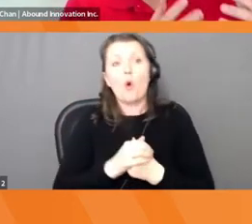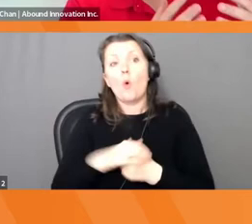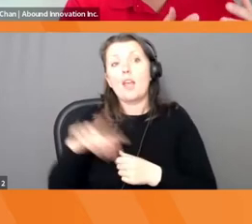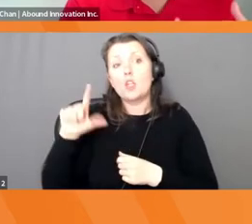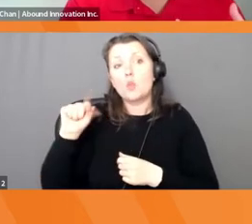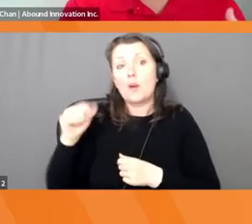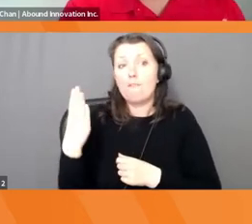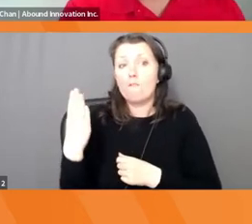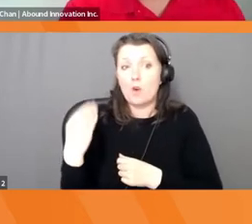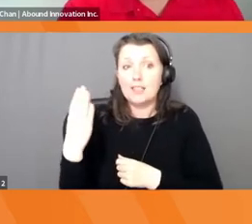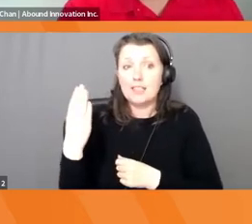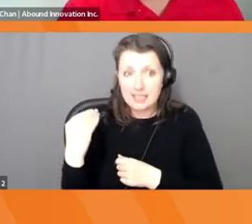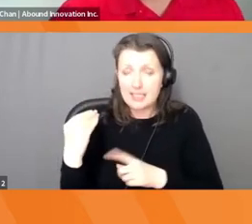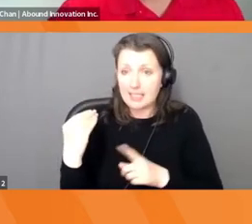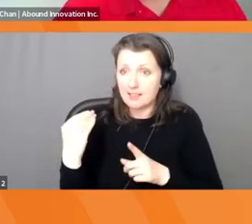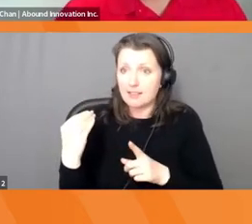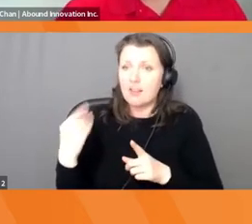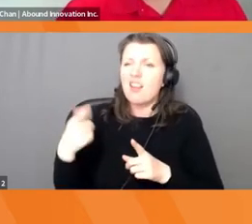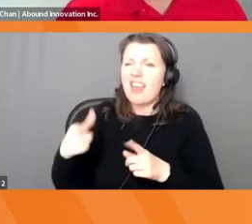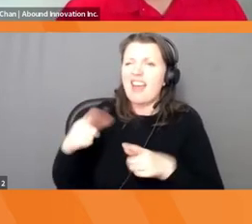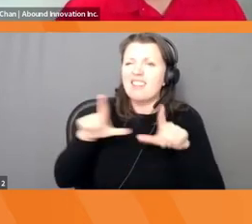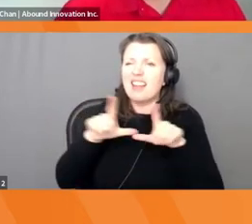was worth over a million dollars.